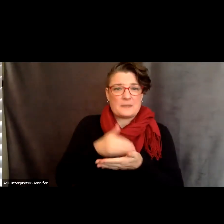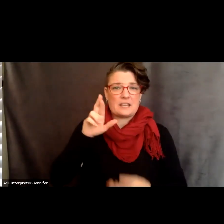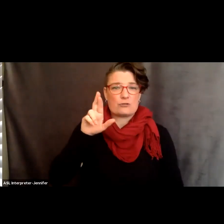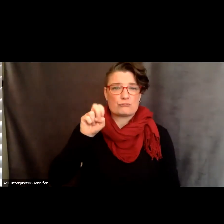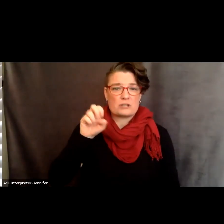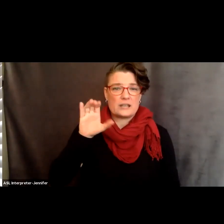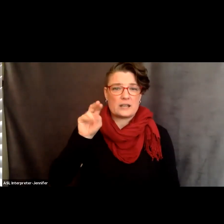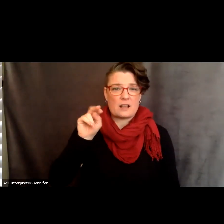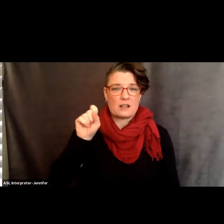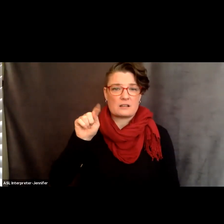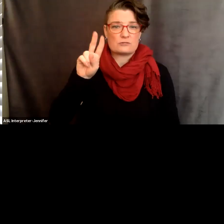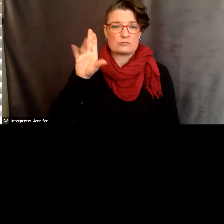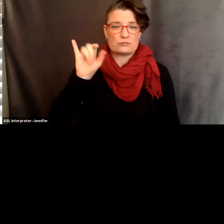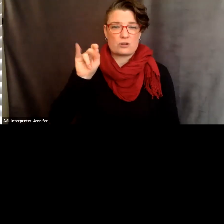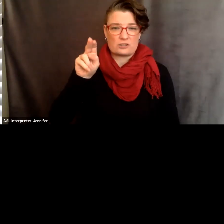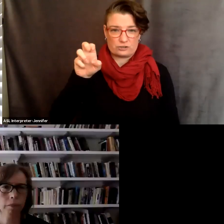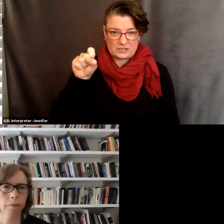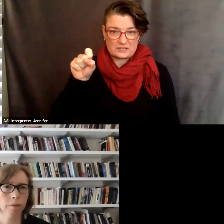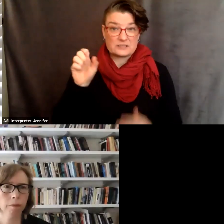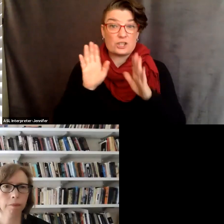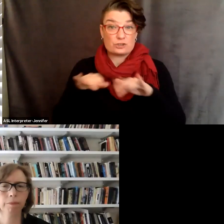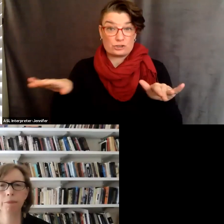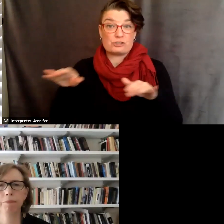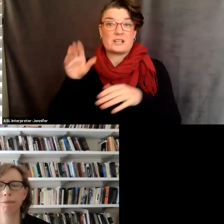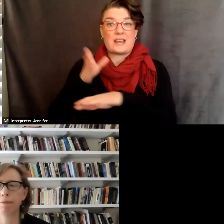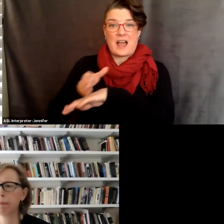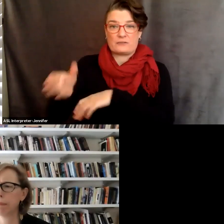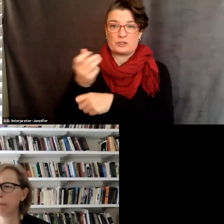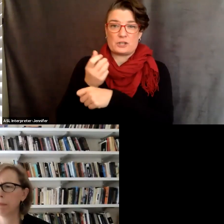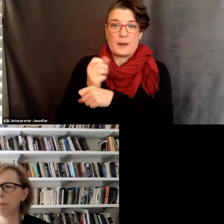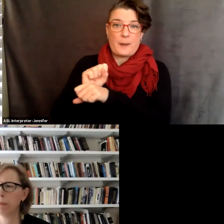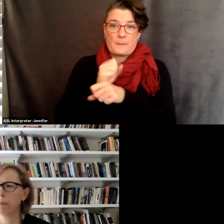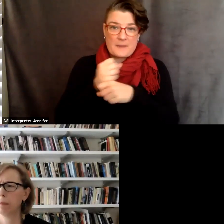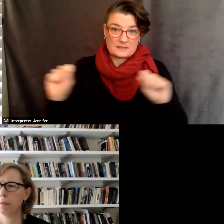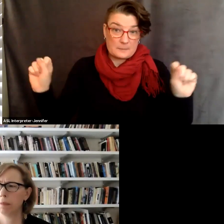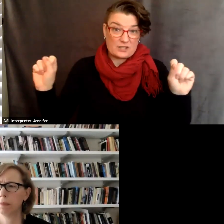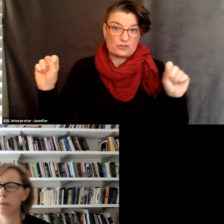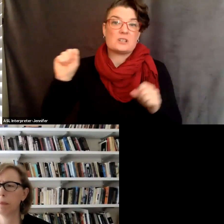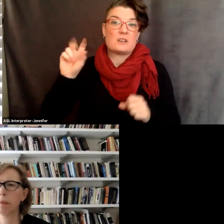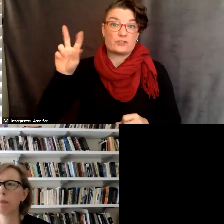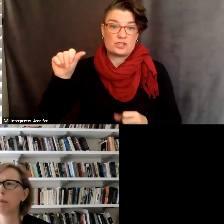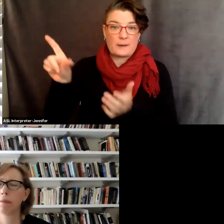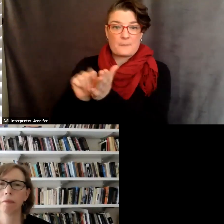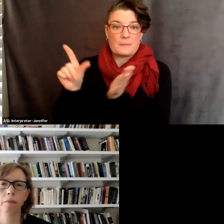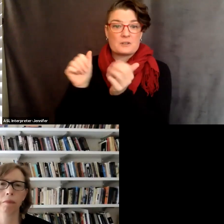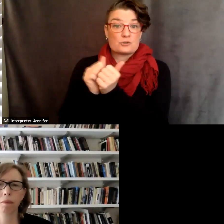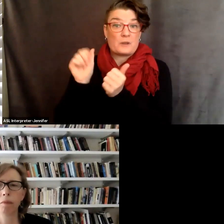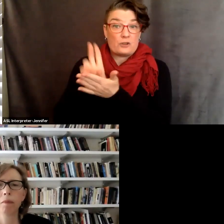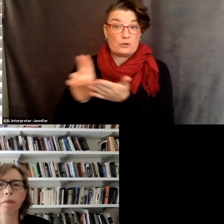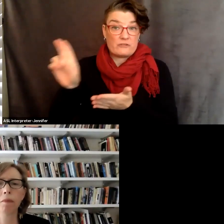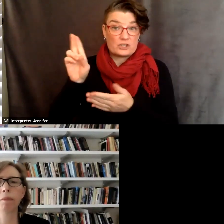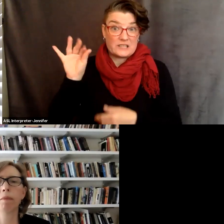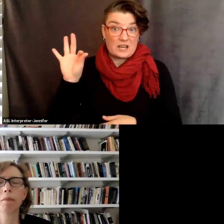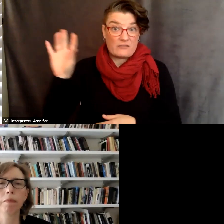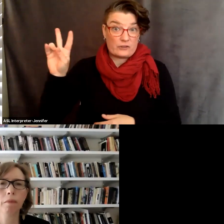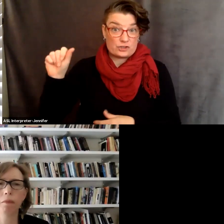children in post-emancipation virginia virginia was published with the university of virginia press in 2015.